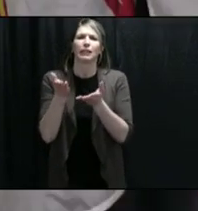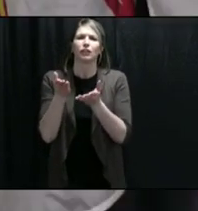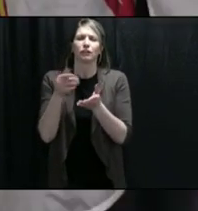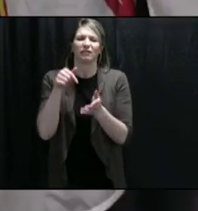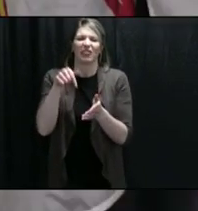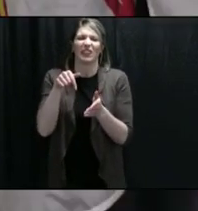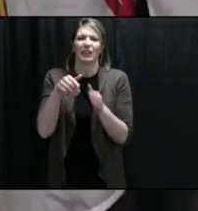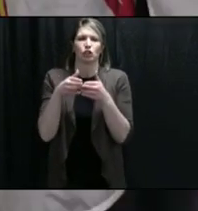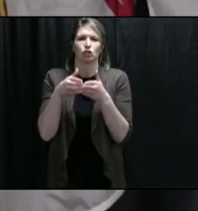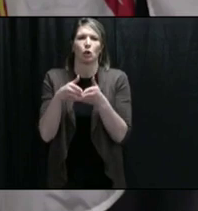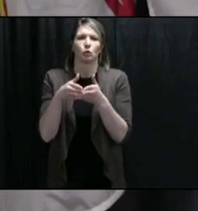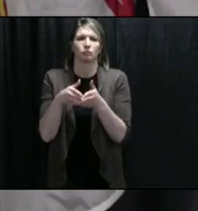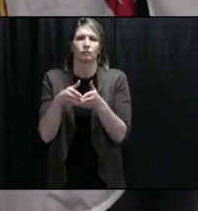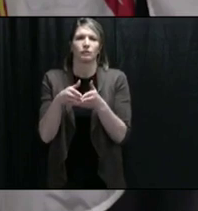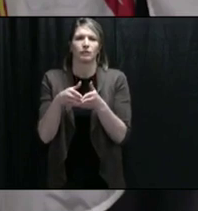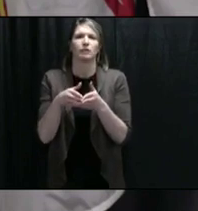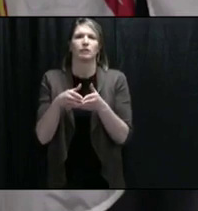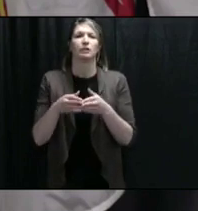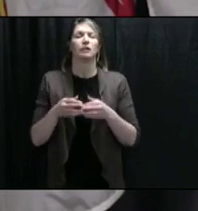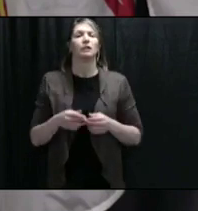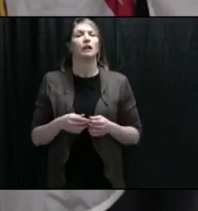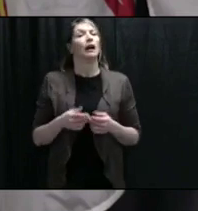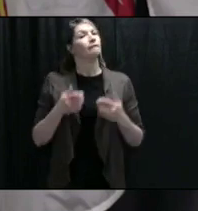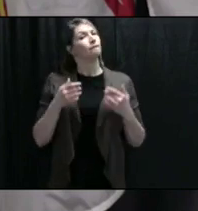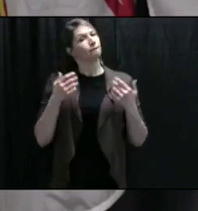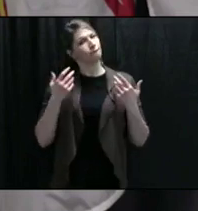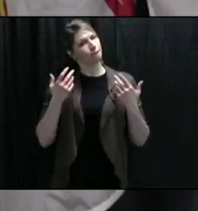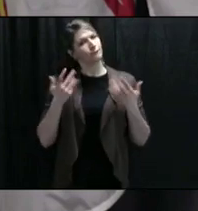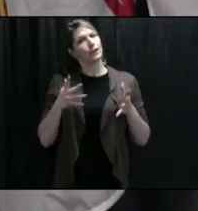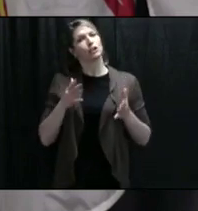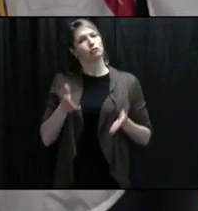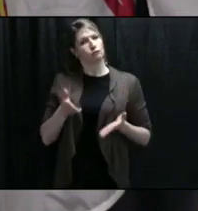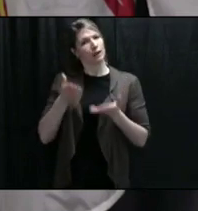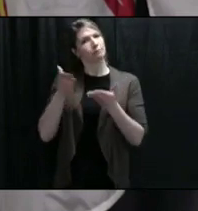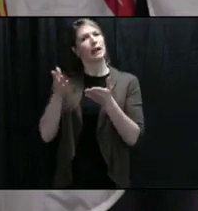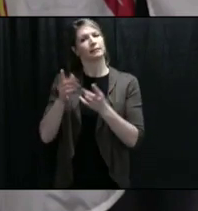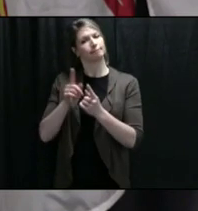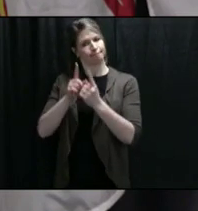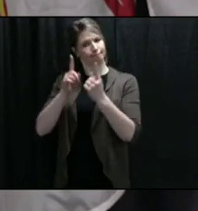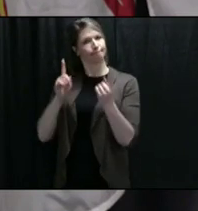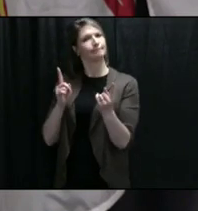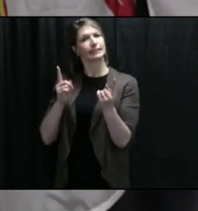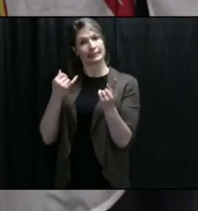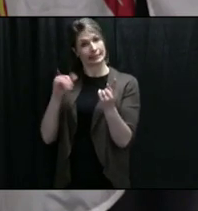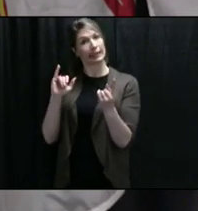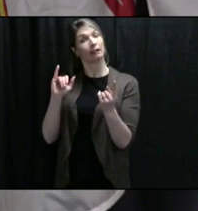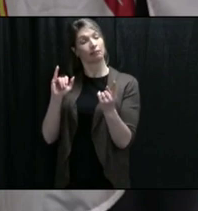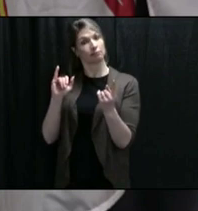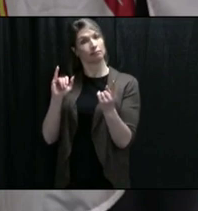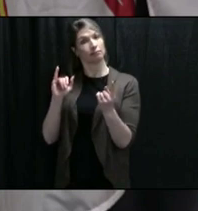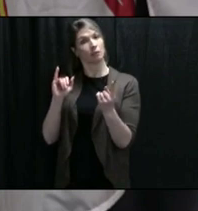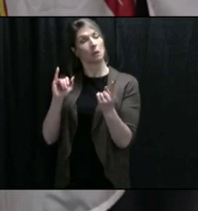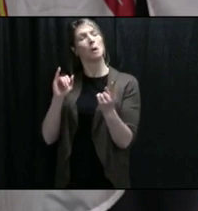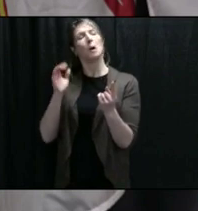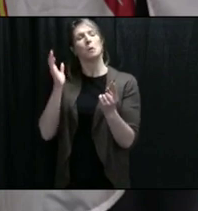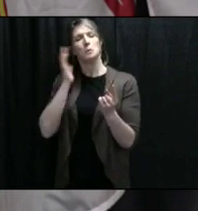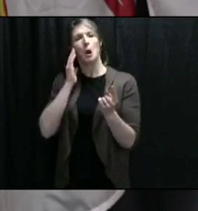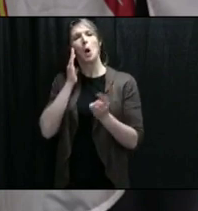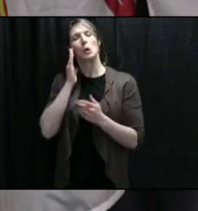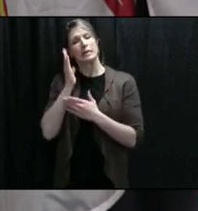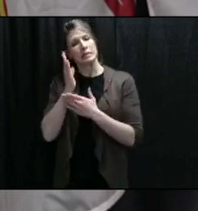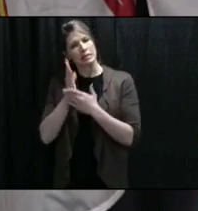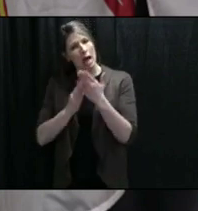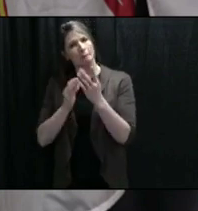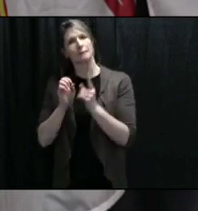Certainly, we recommend physical distancing as much as possible, recognizing that some situations that may be